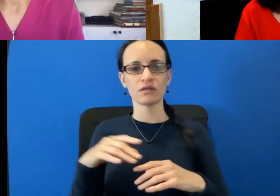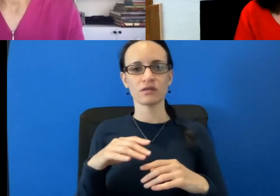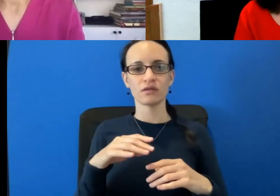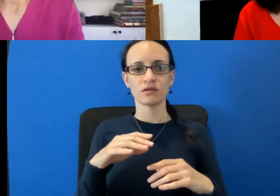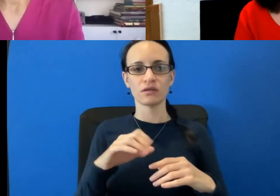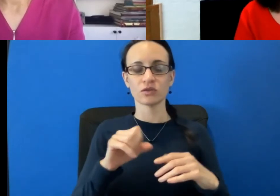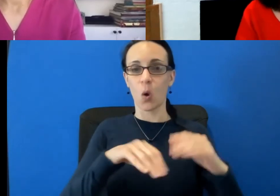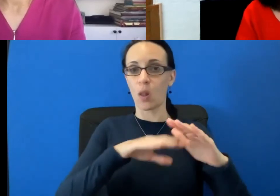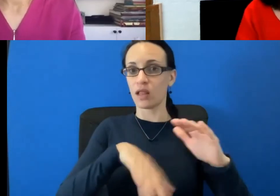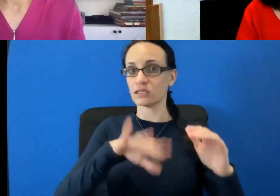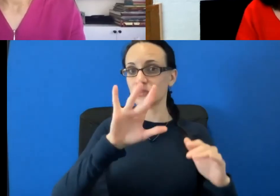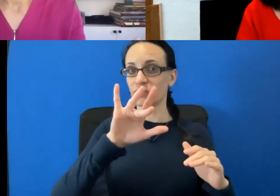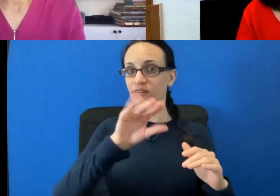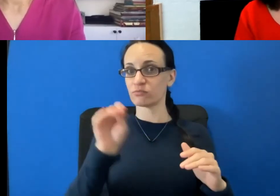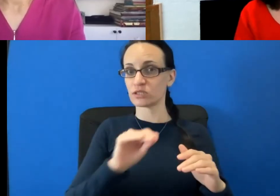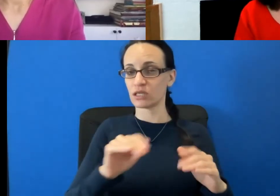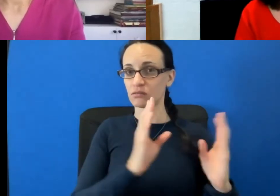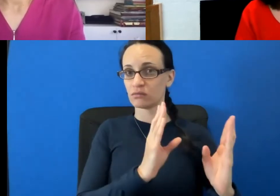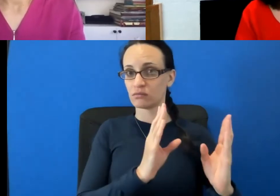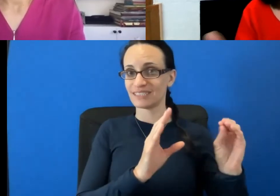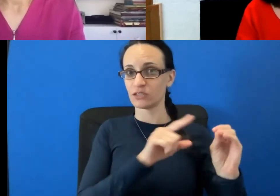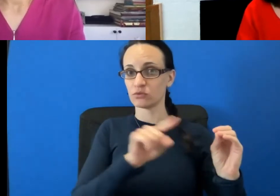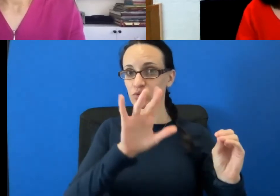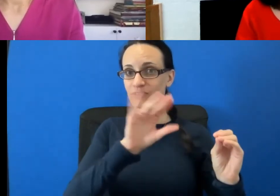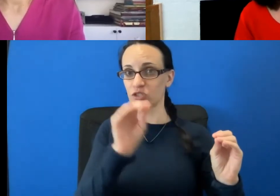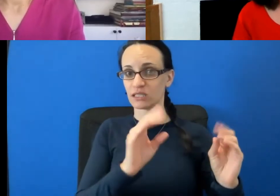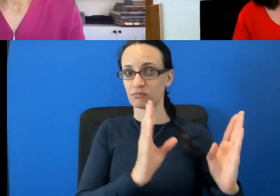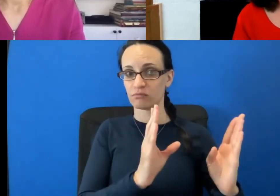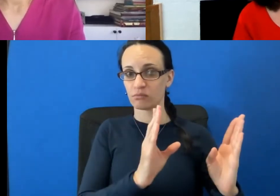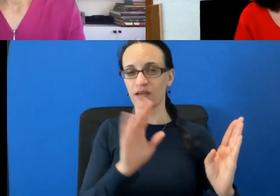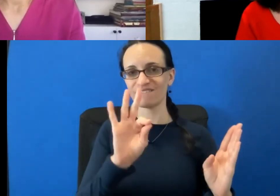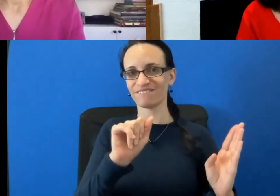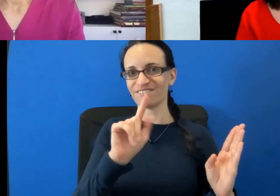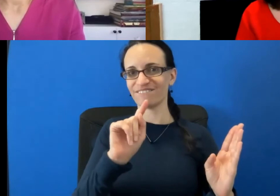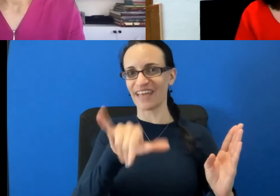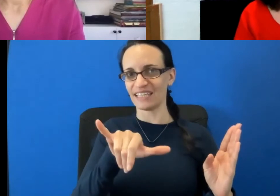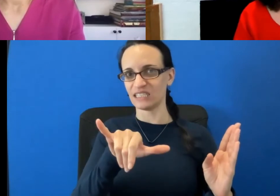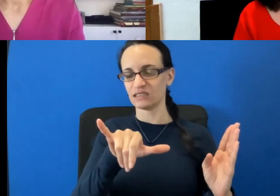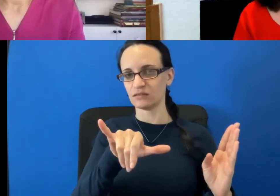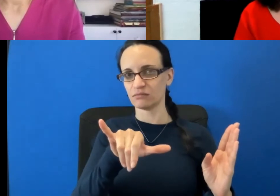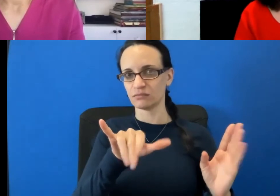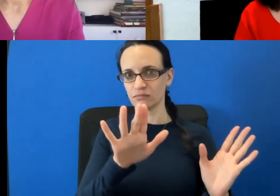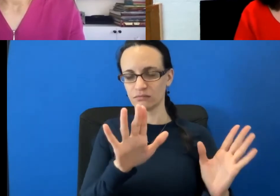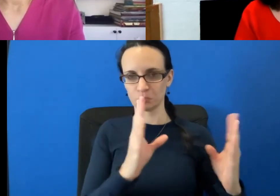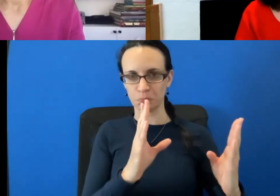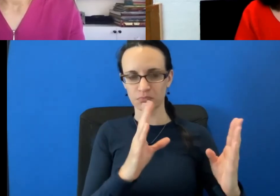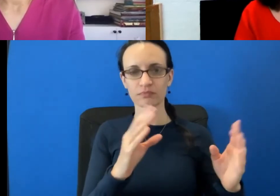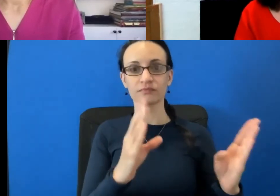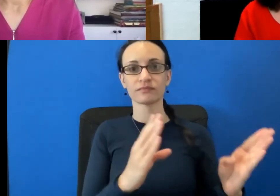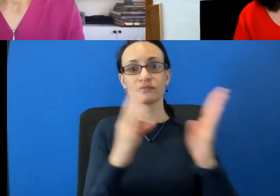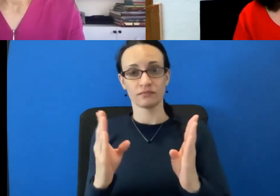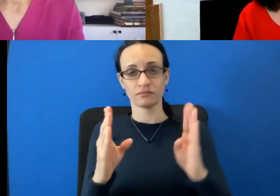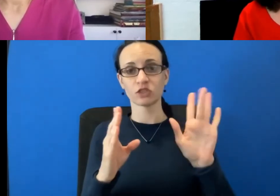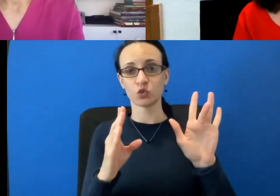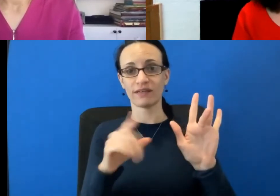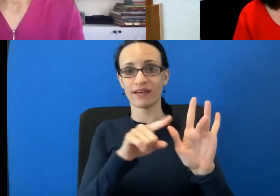25% is considered predominantly fatty. It's the one time fat is good, right? 25 to